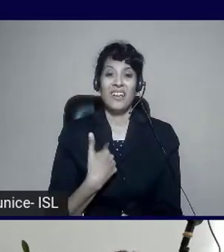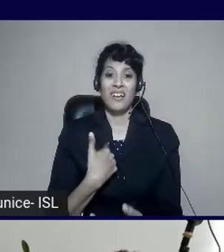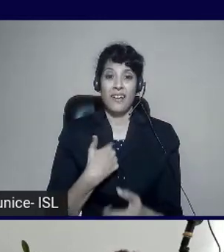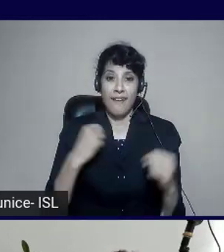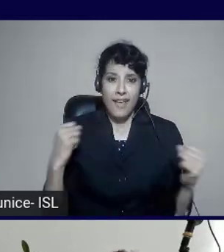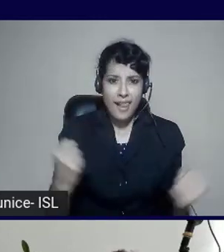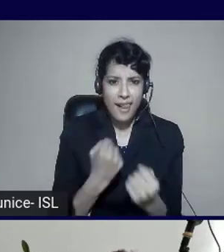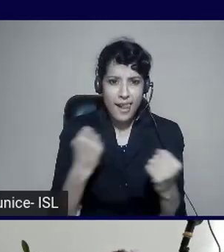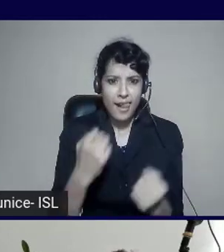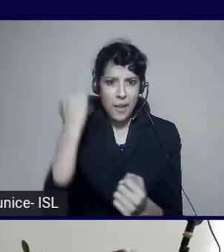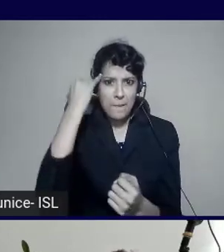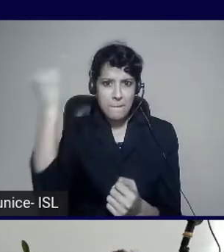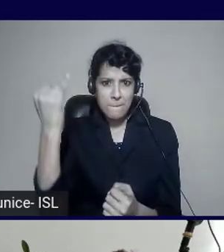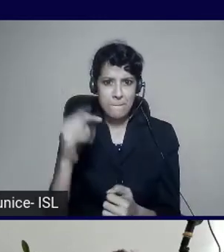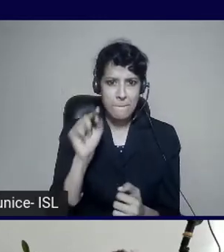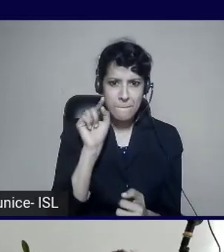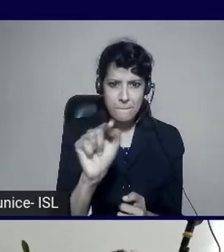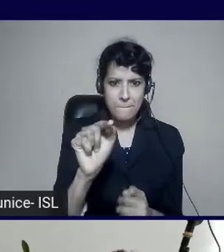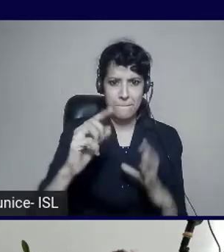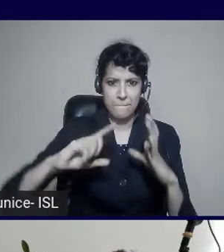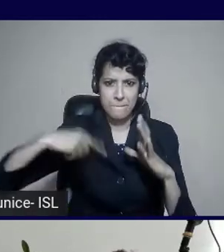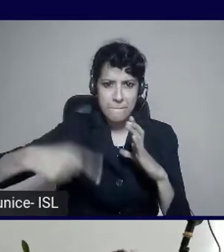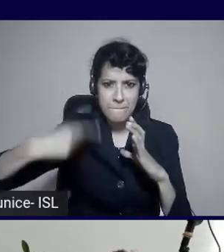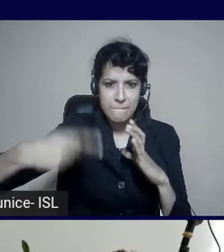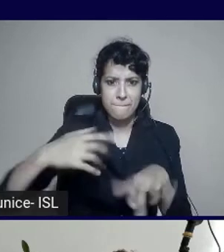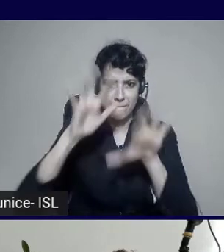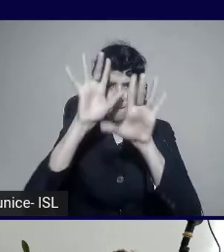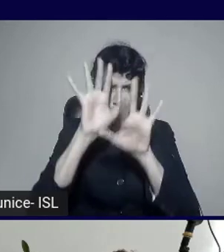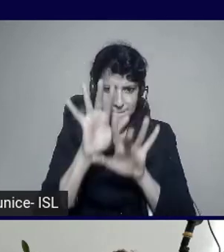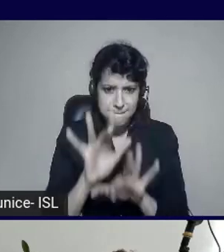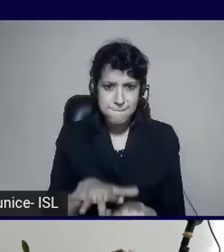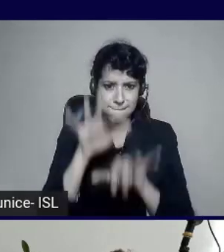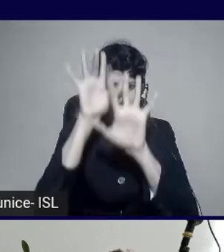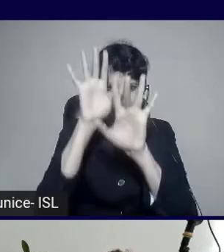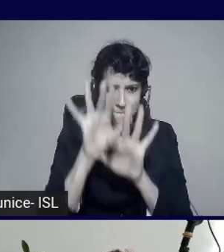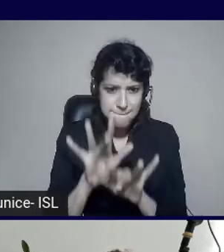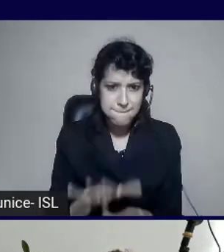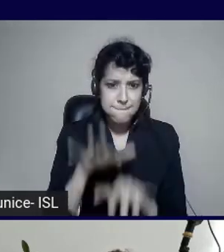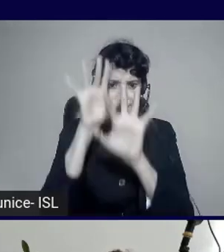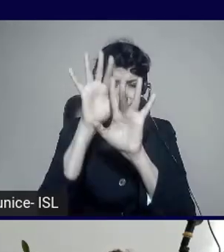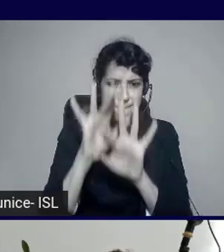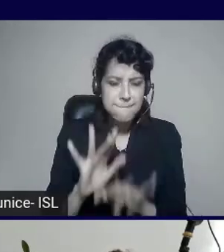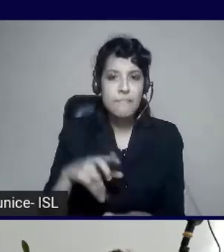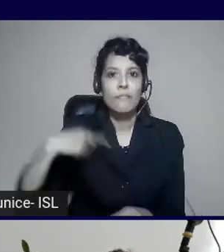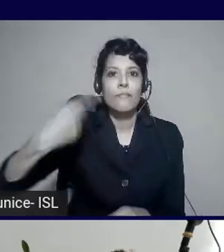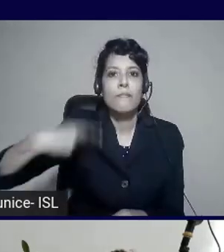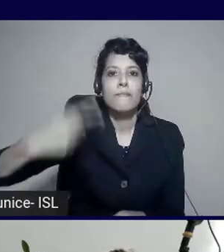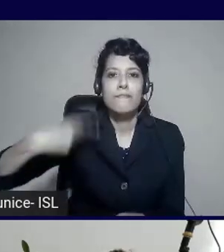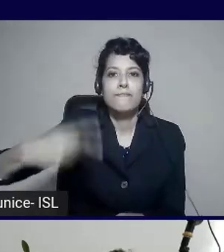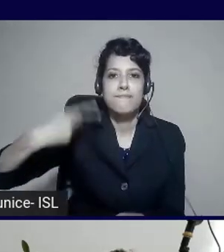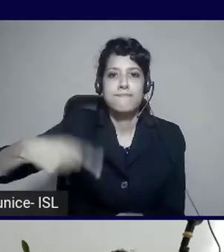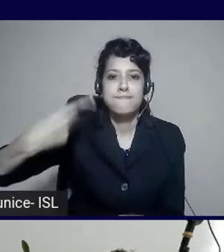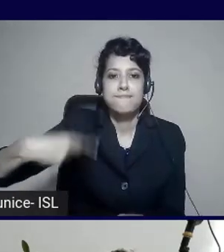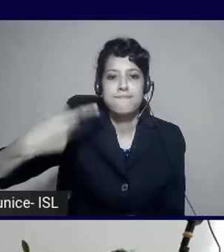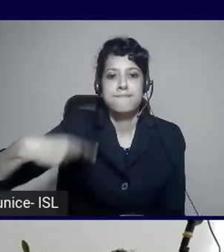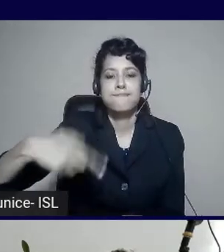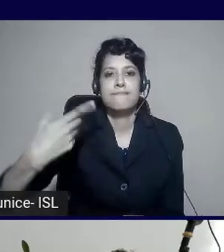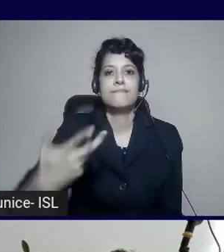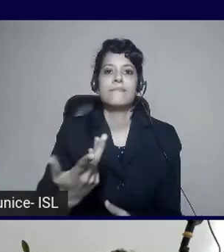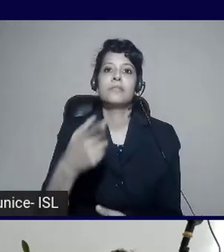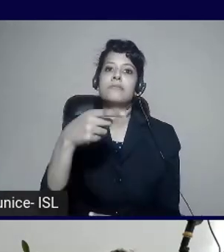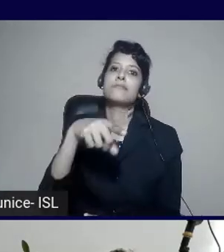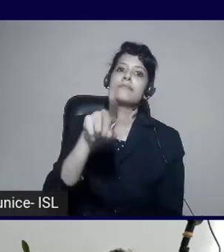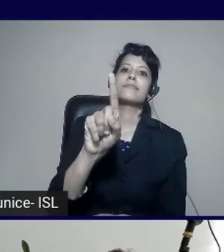project. I'm going to run it again now. Every time I push to this project. It's going to run the entire process with that X engine for accessibility